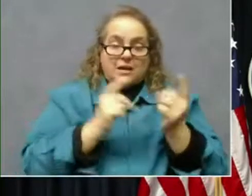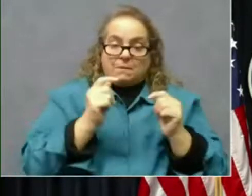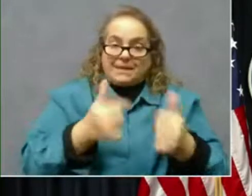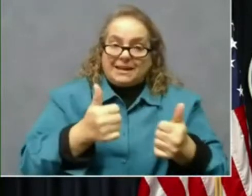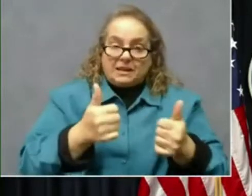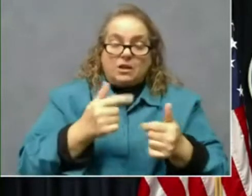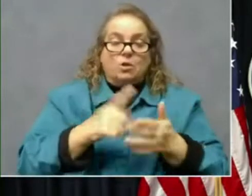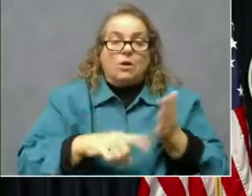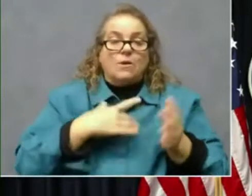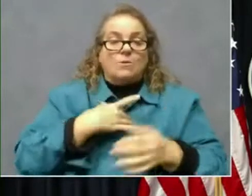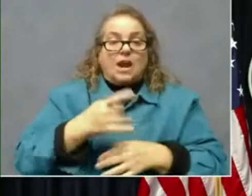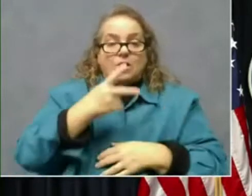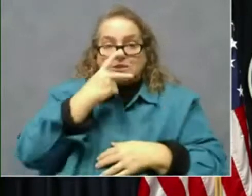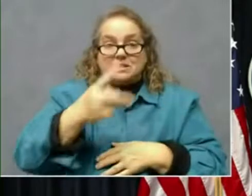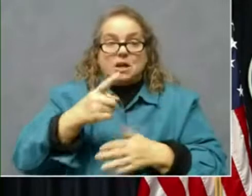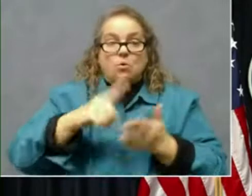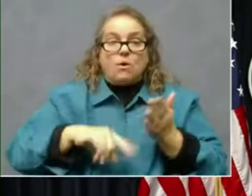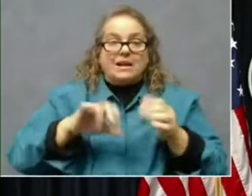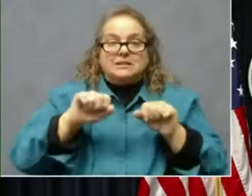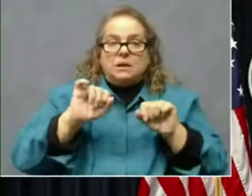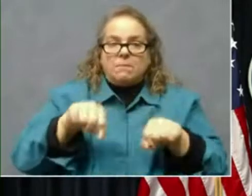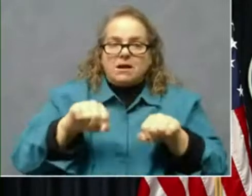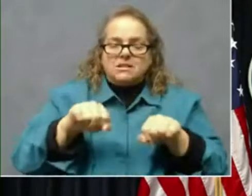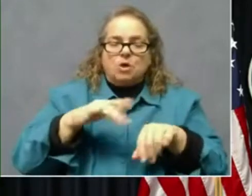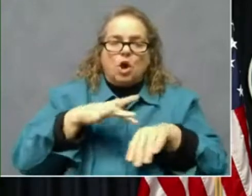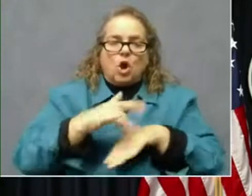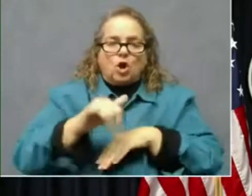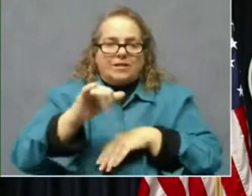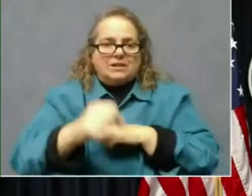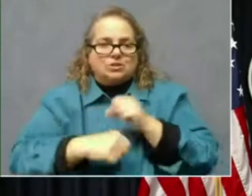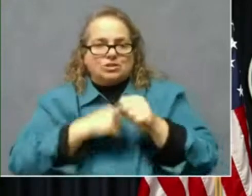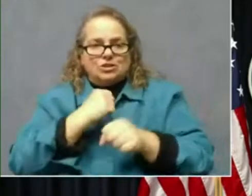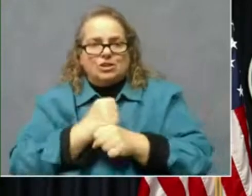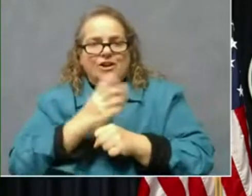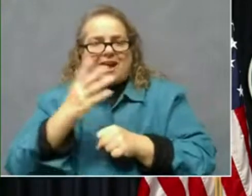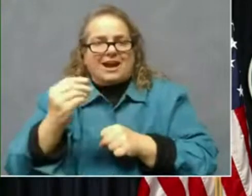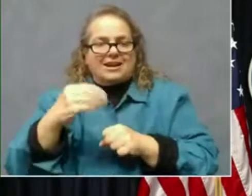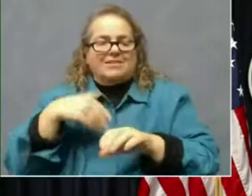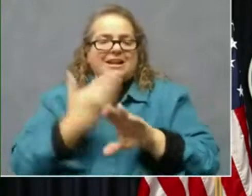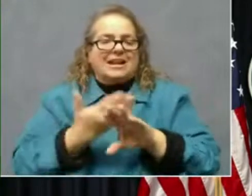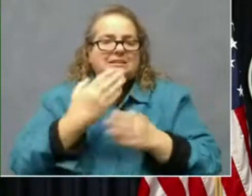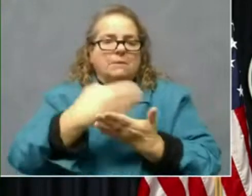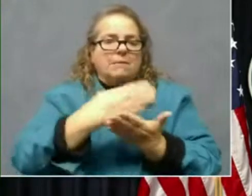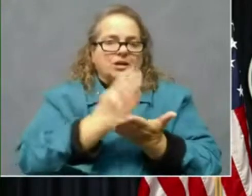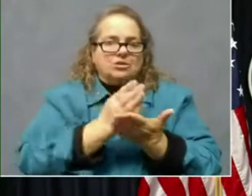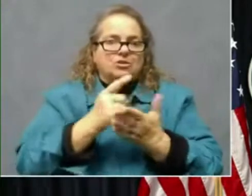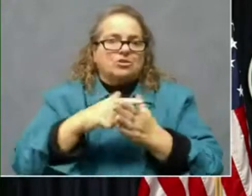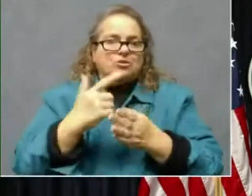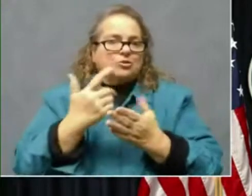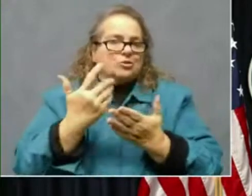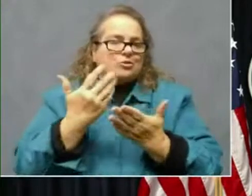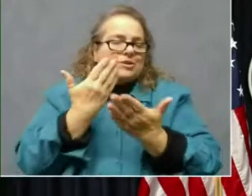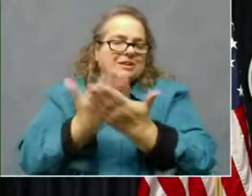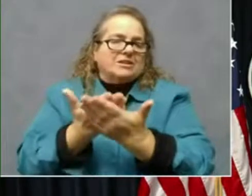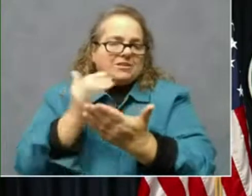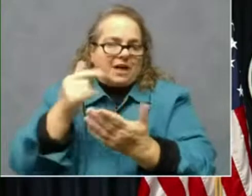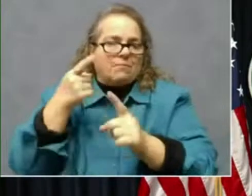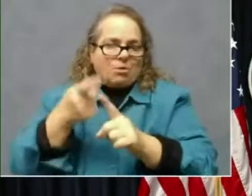possible early in this year and in the next budget on getting there. Now, I hope